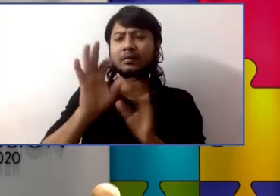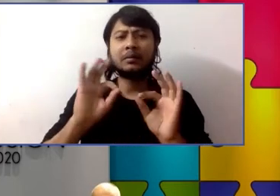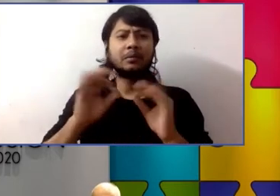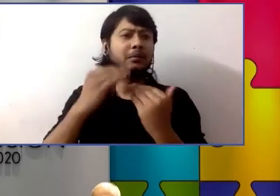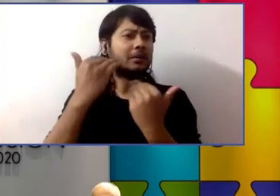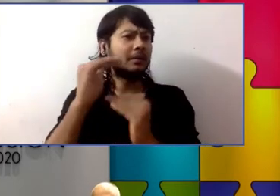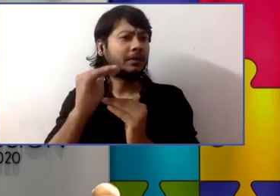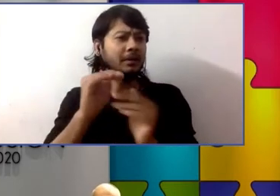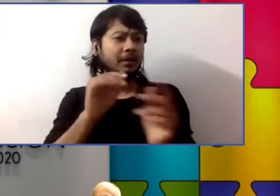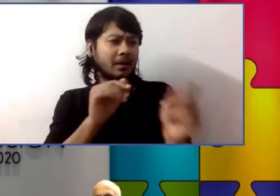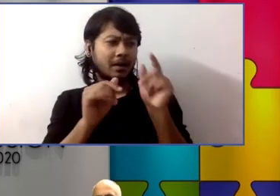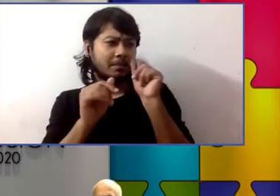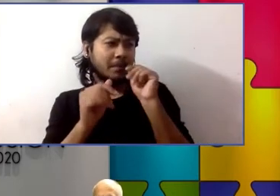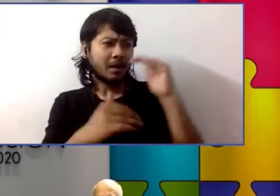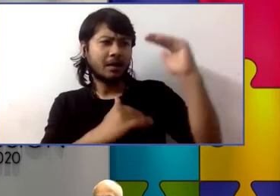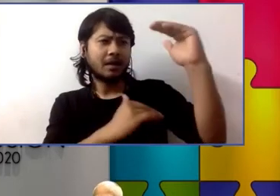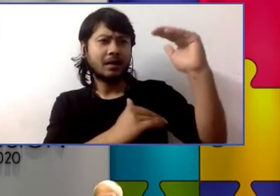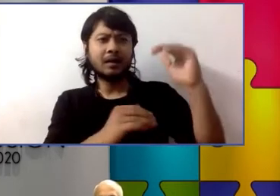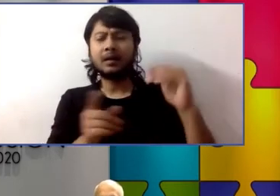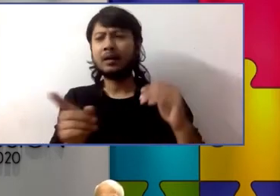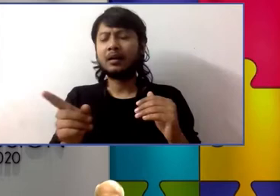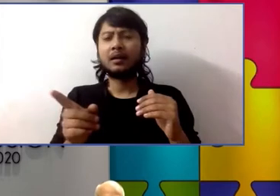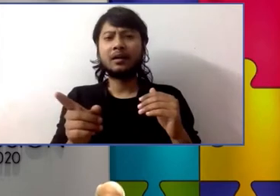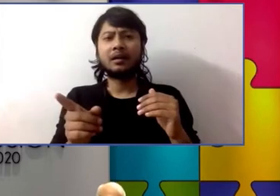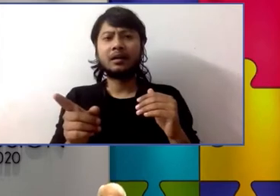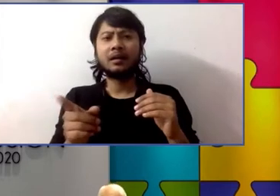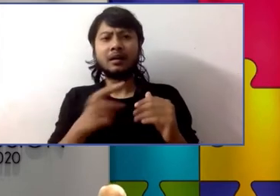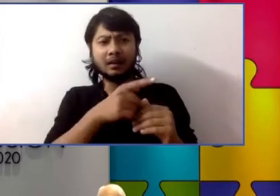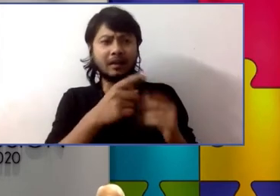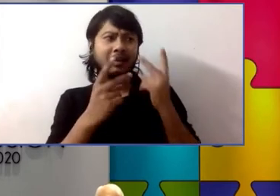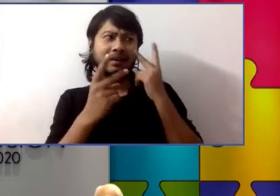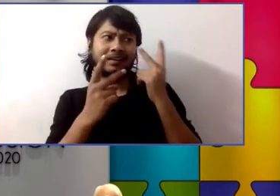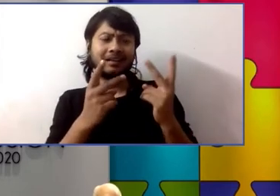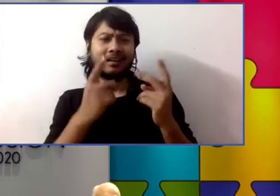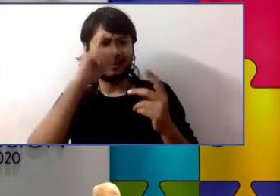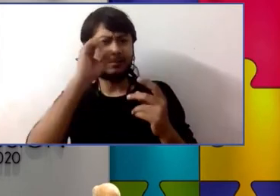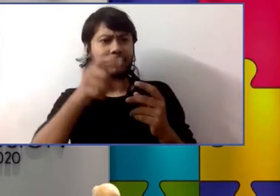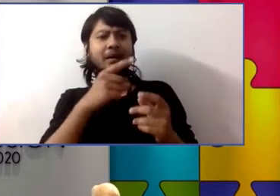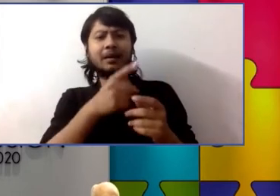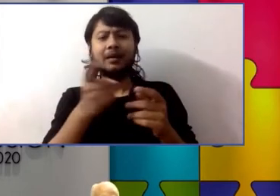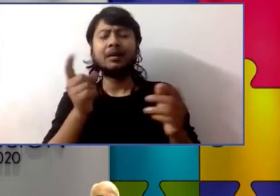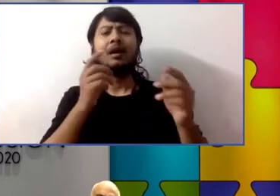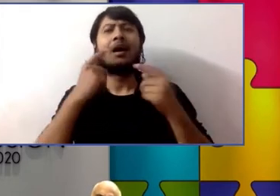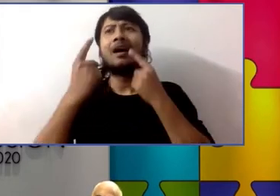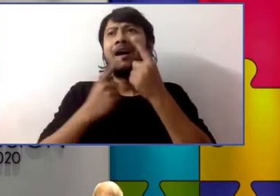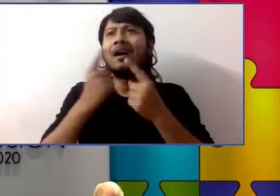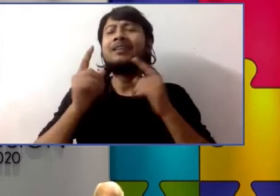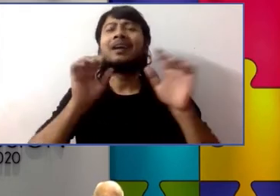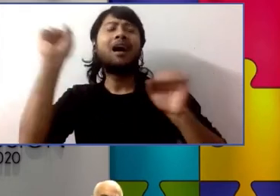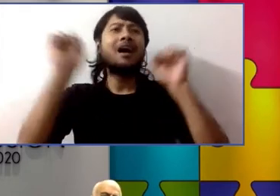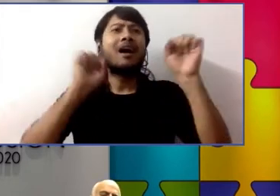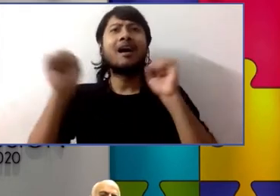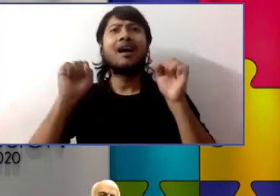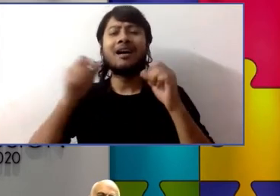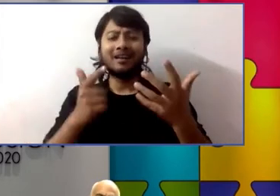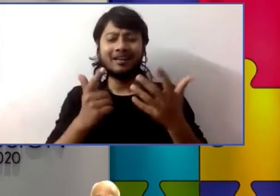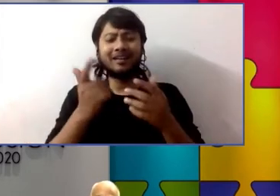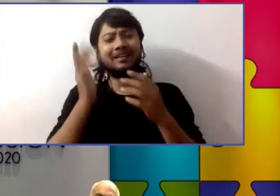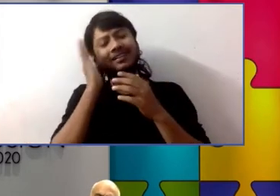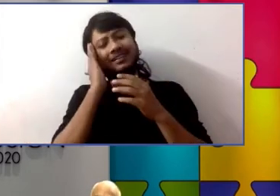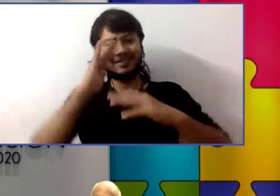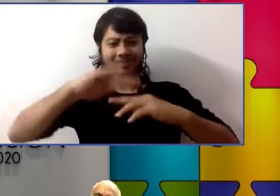He wasn't rolling over he wasn't trying to sit up he wasn't talking and we started getting a little concerned so we called the doctor and